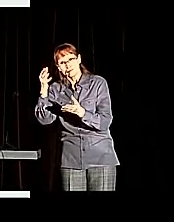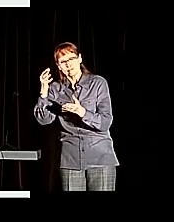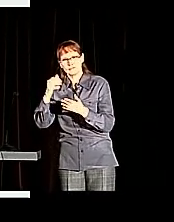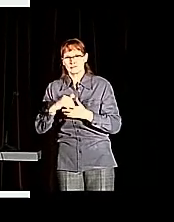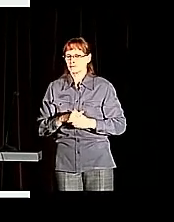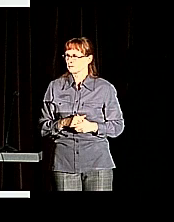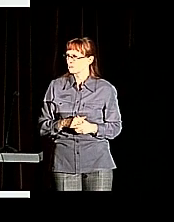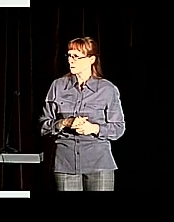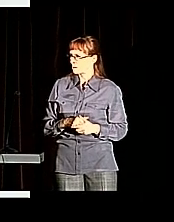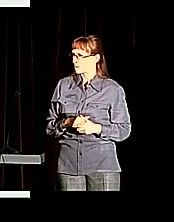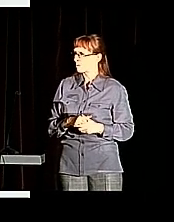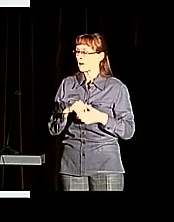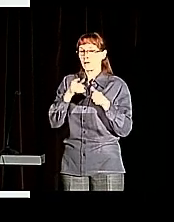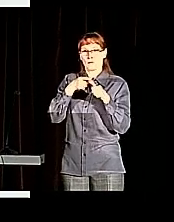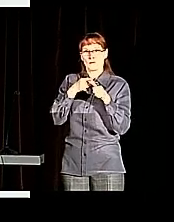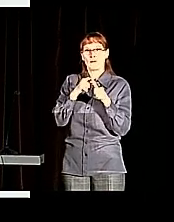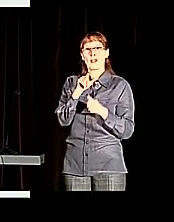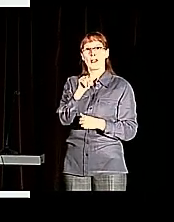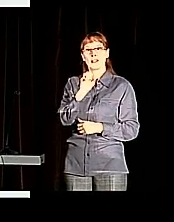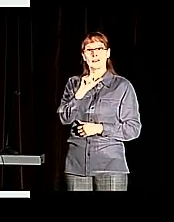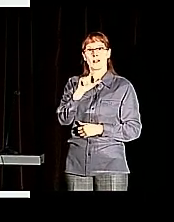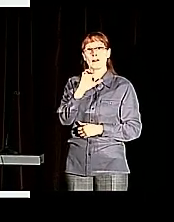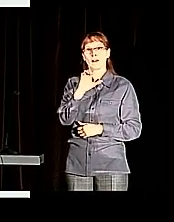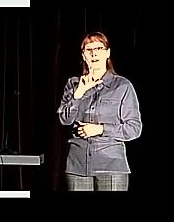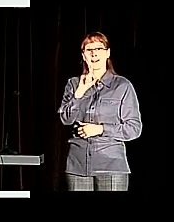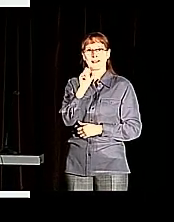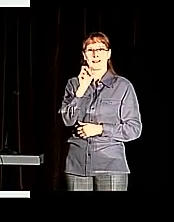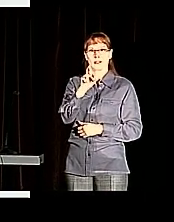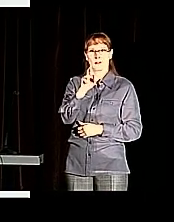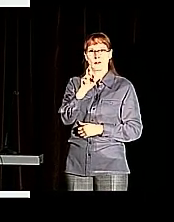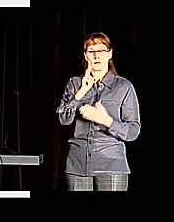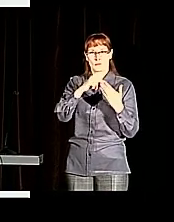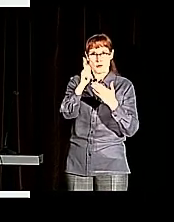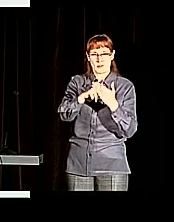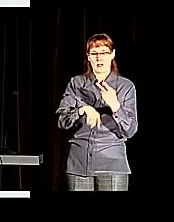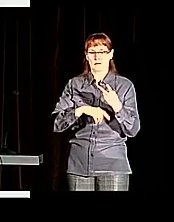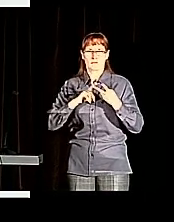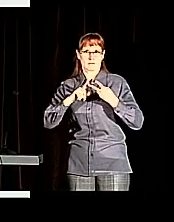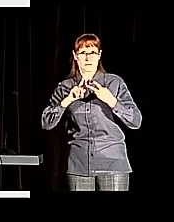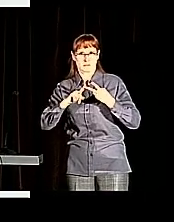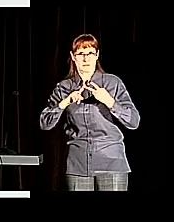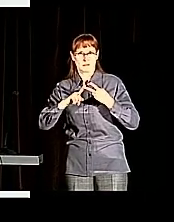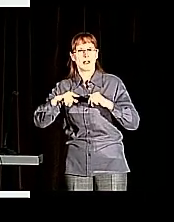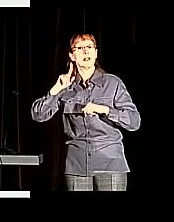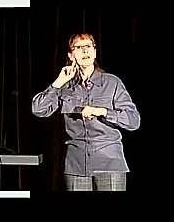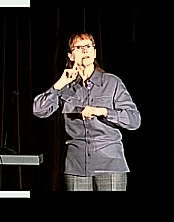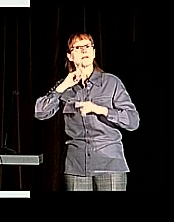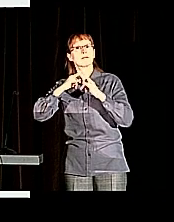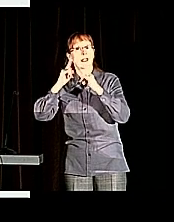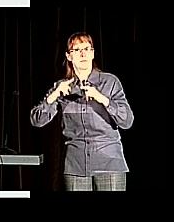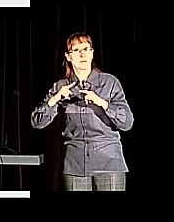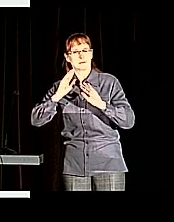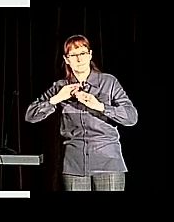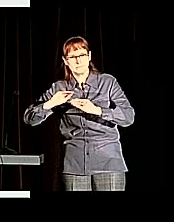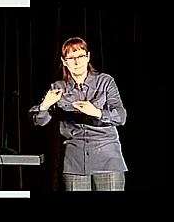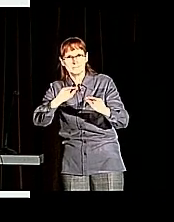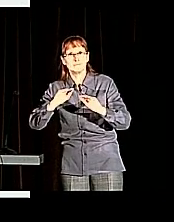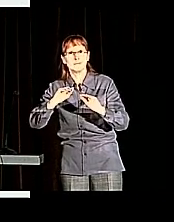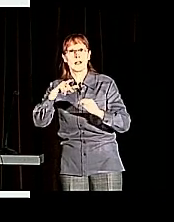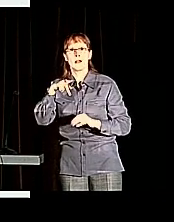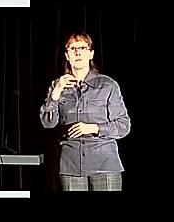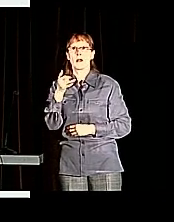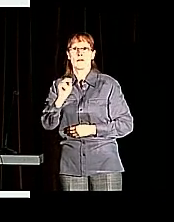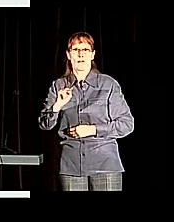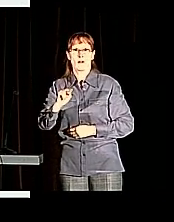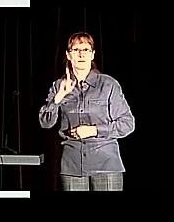Second is our attempt to create a summer camp for deaf children where we teach them how to use the Python language. Typically, when I present to a deaf